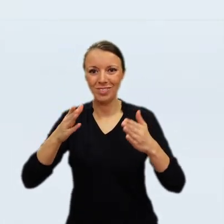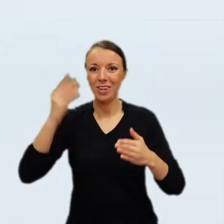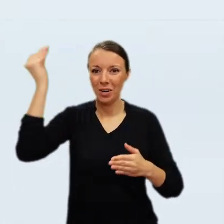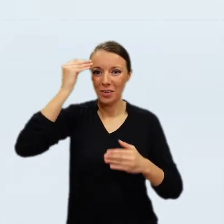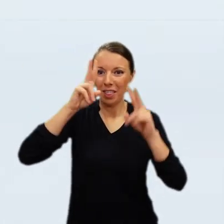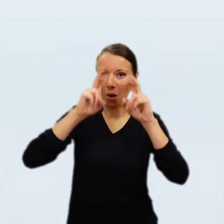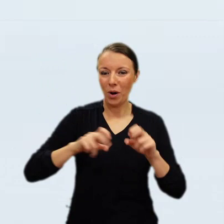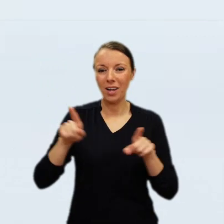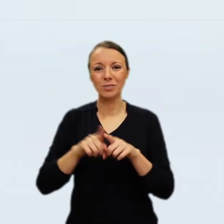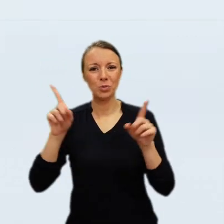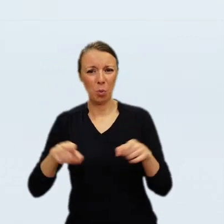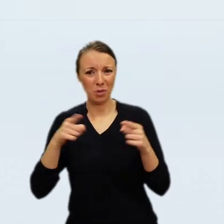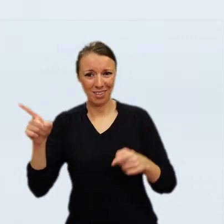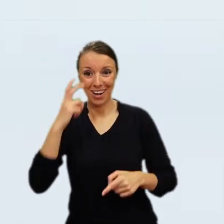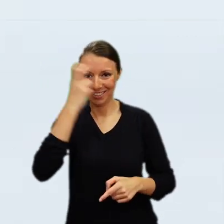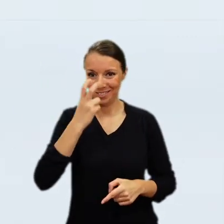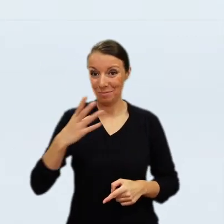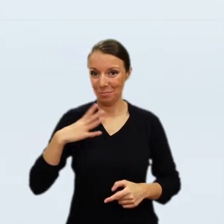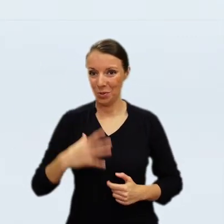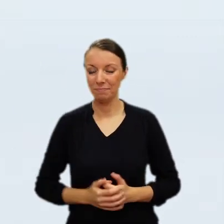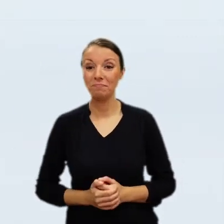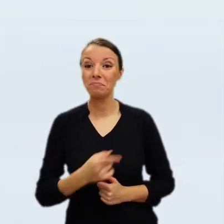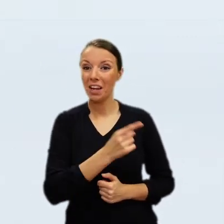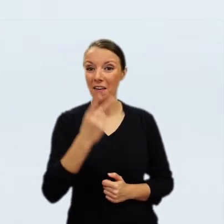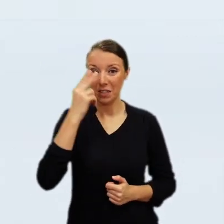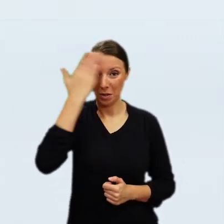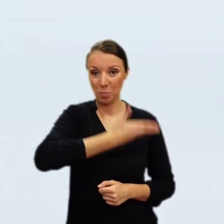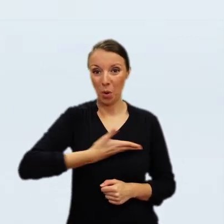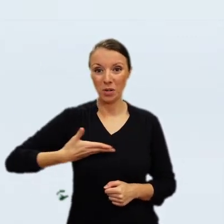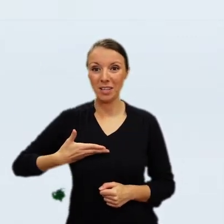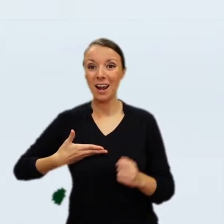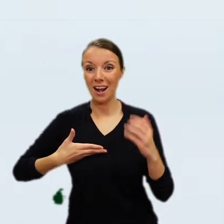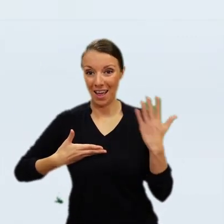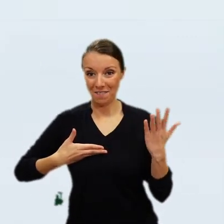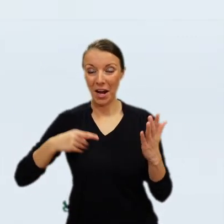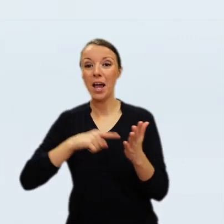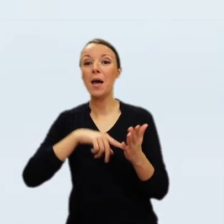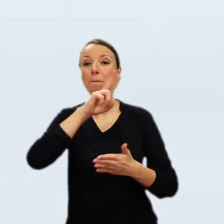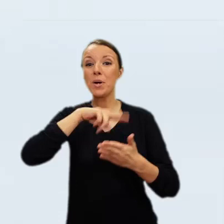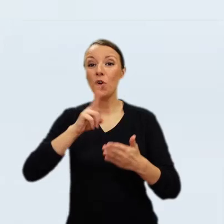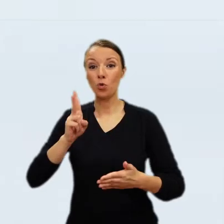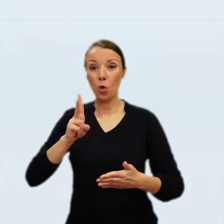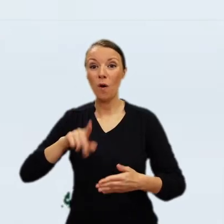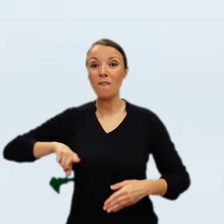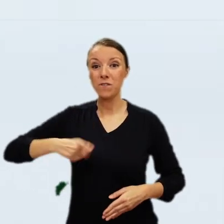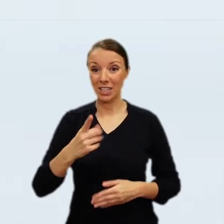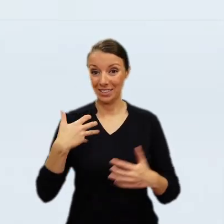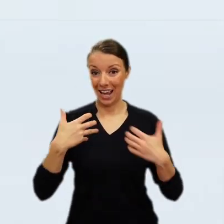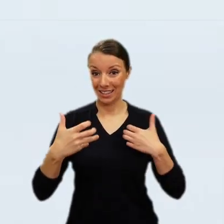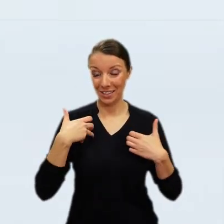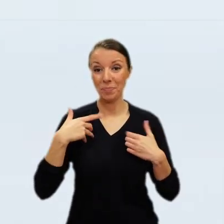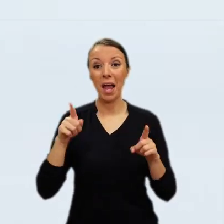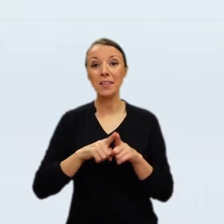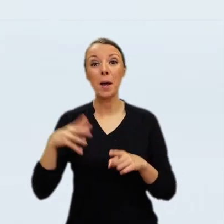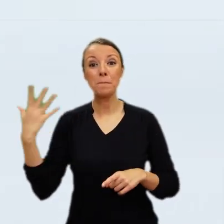me to expect that orange trees will flower in the same proportion. Bowing to your feet, your majesties, my lord master's